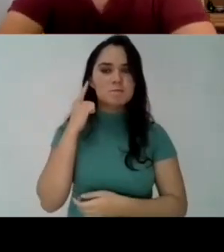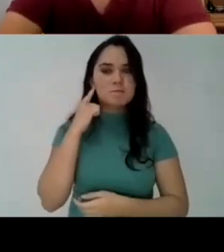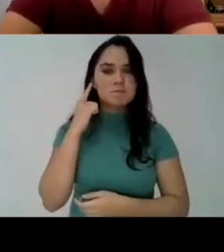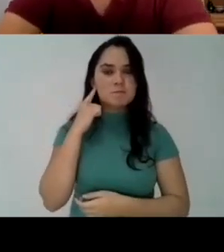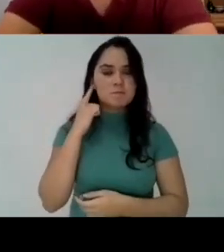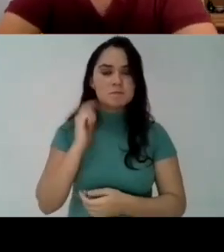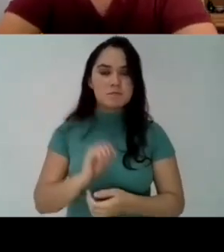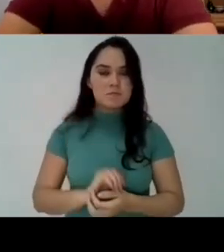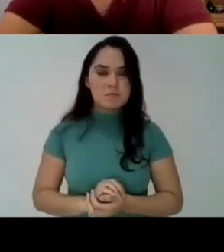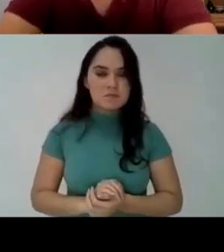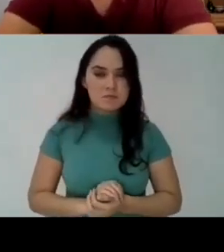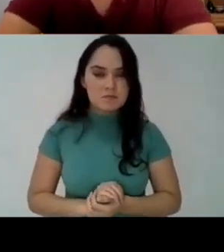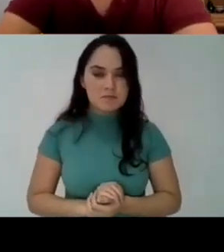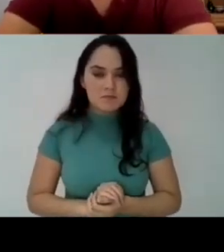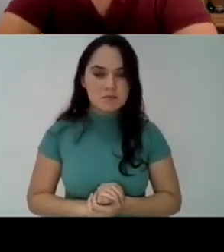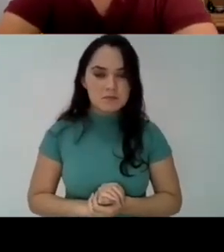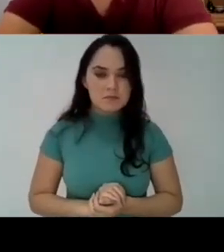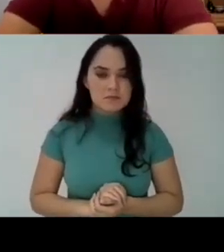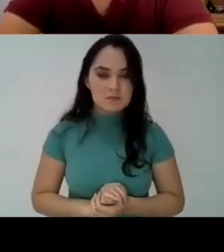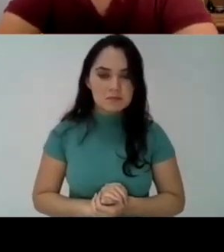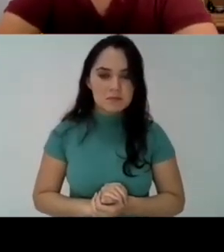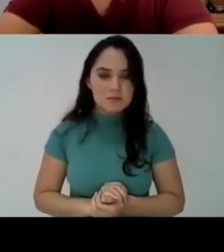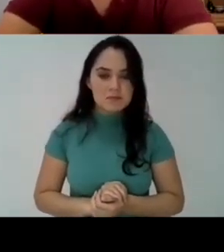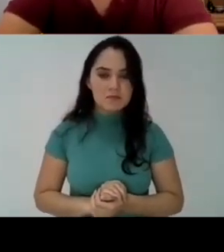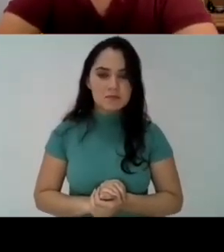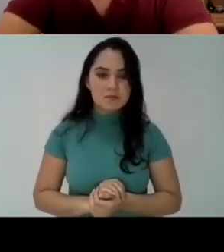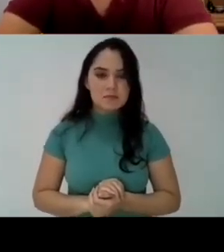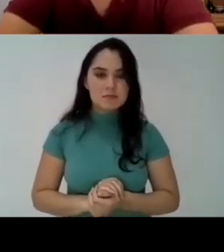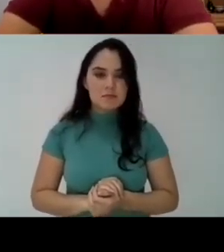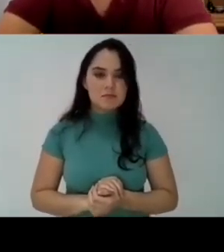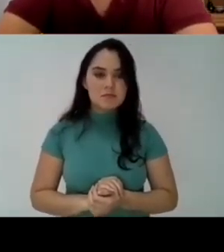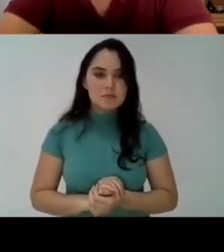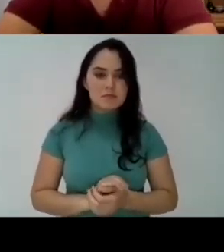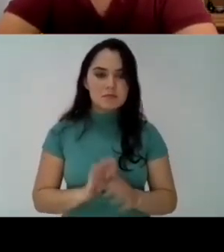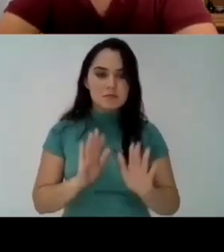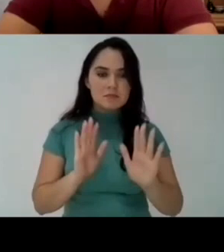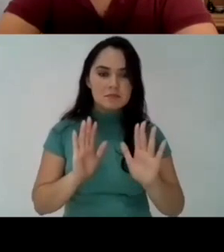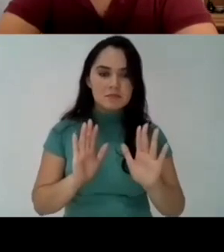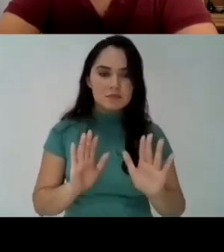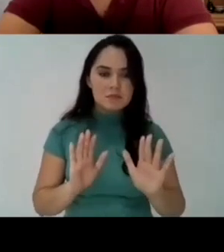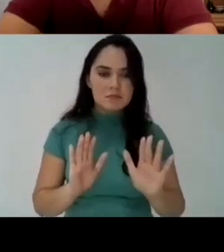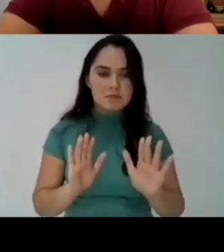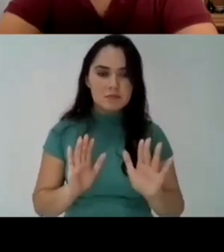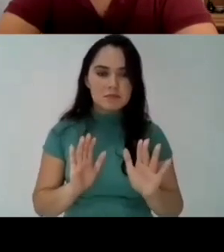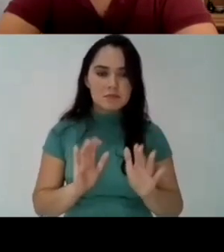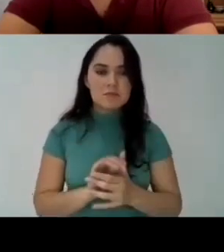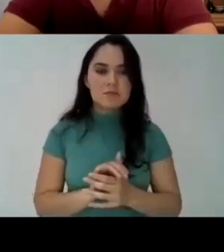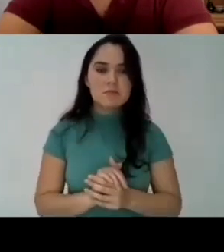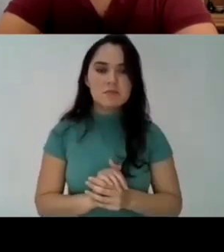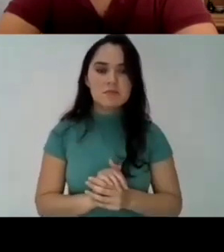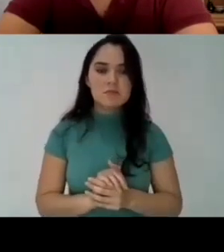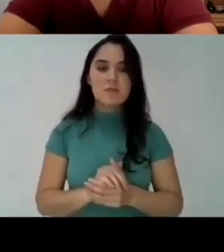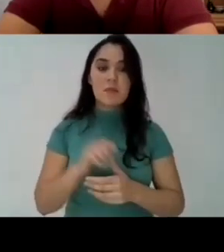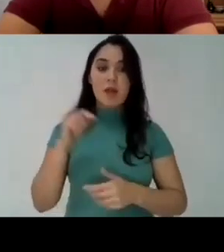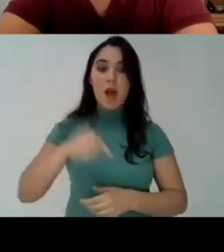And we have to talk about Brazil and thinking this vision for the country